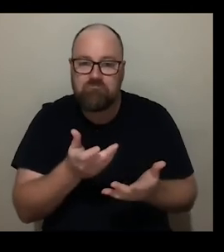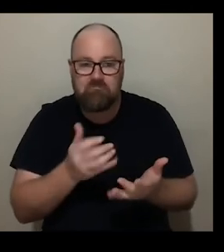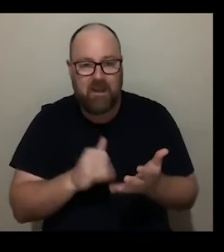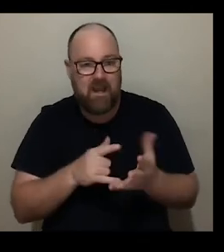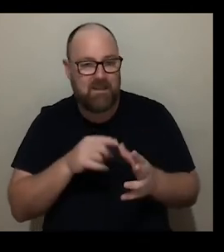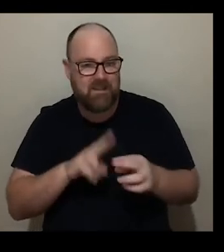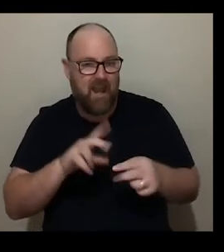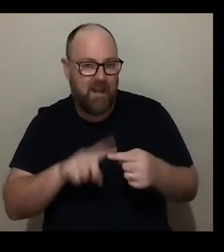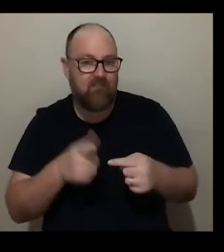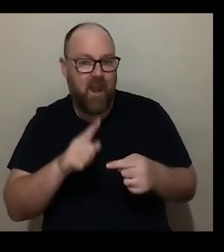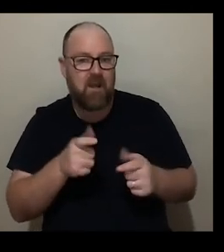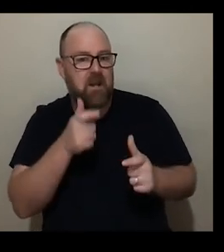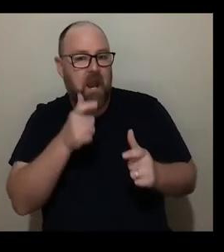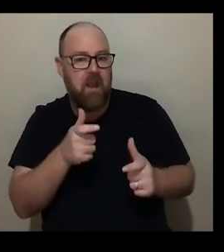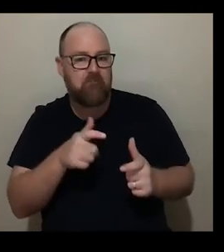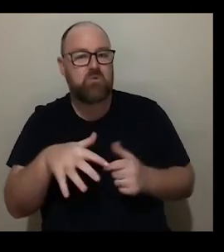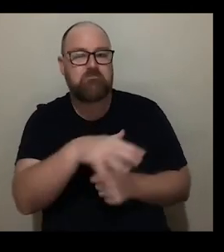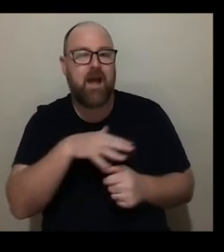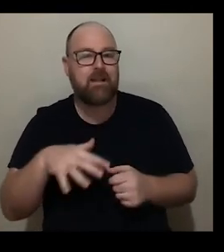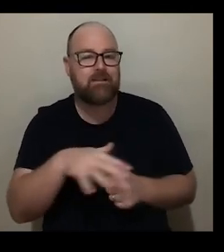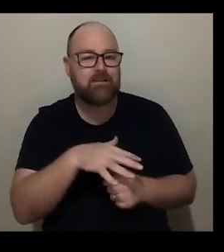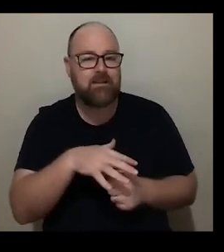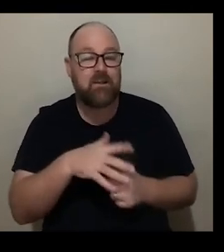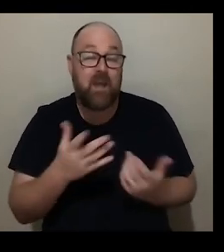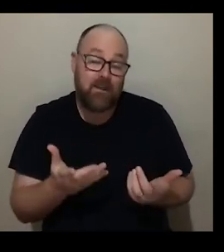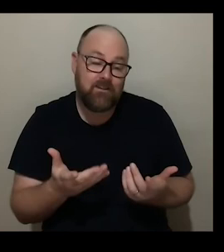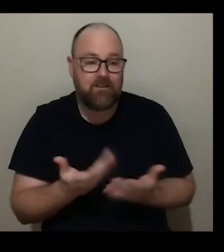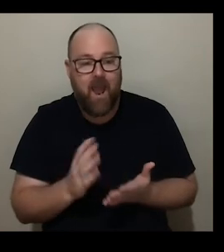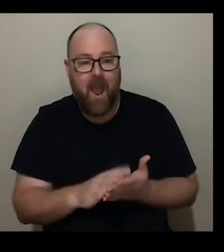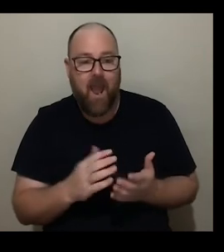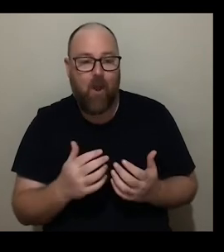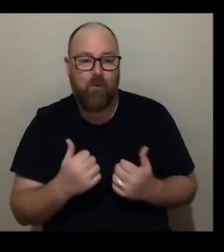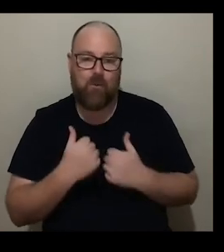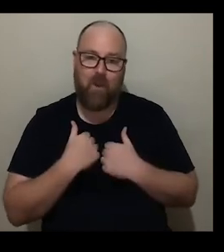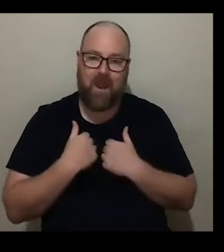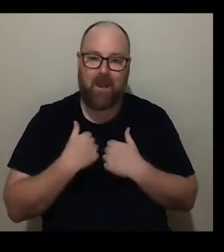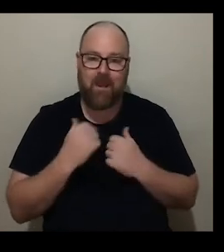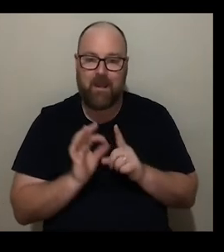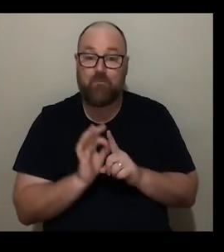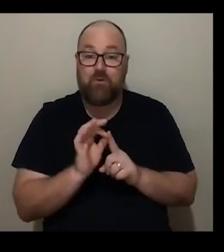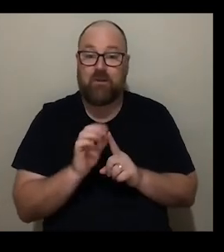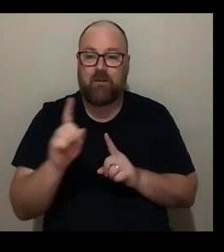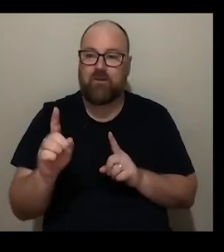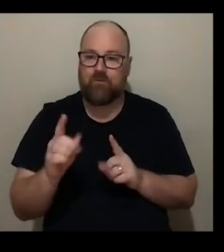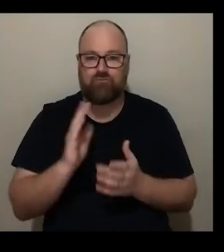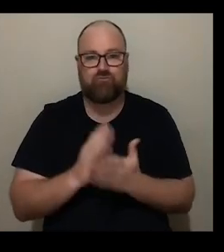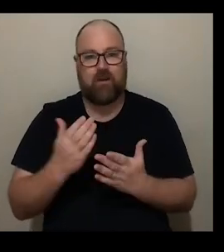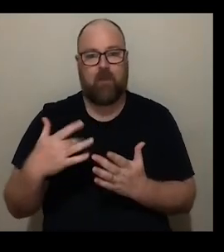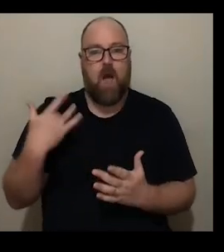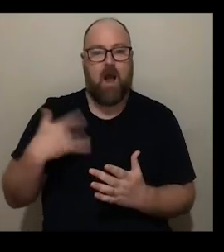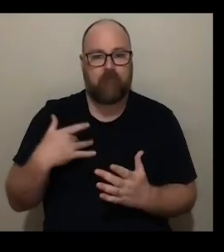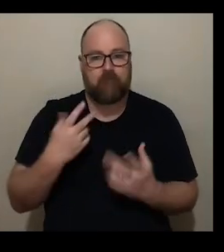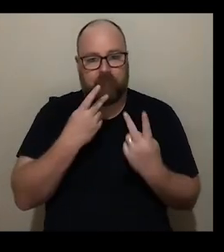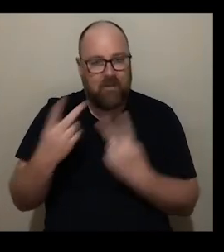careful space so that's how we're sort of improving the the live visit but i'm also